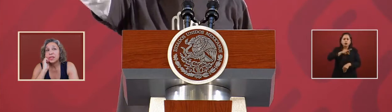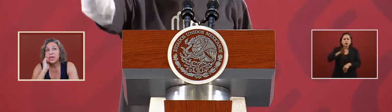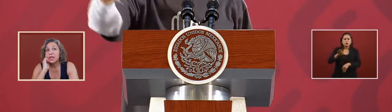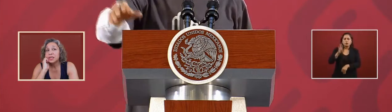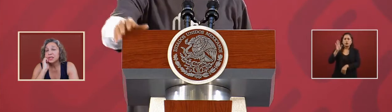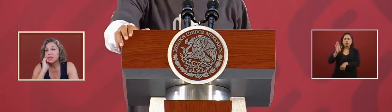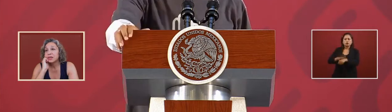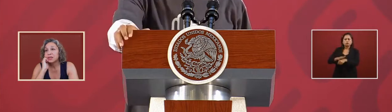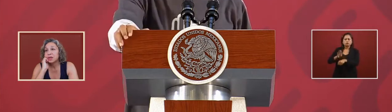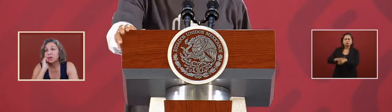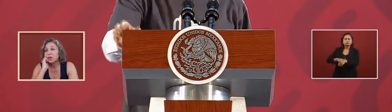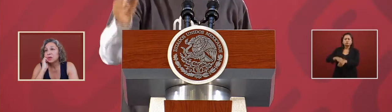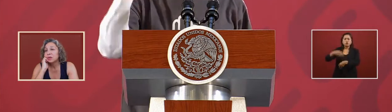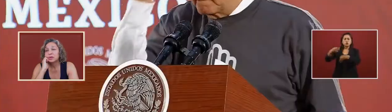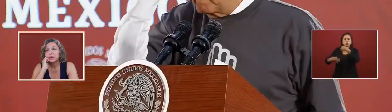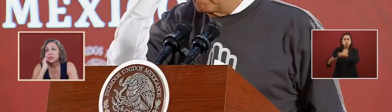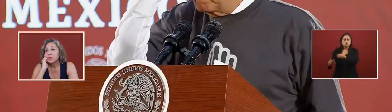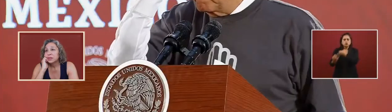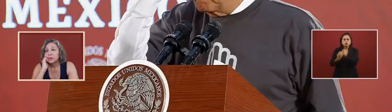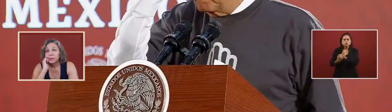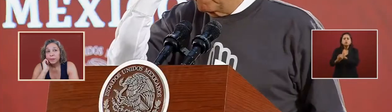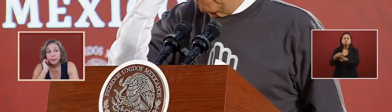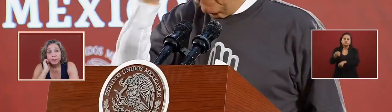stay there's a whole